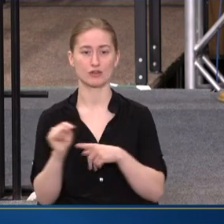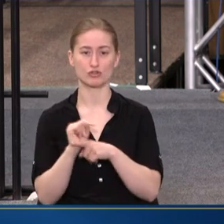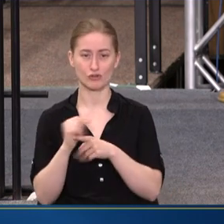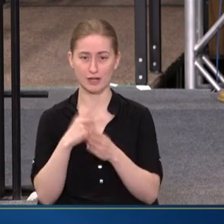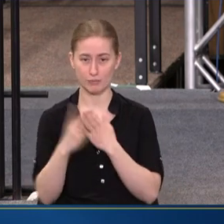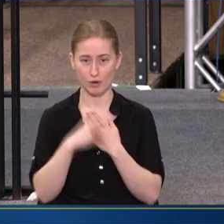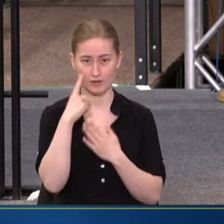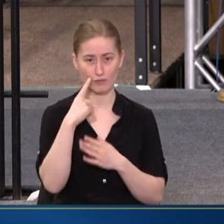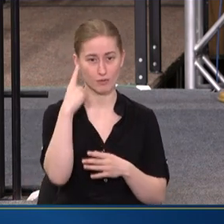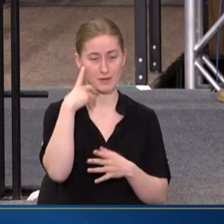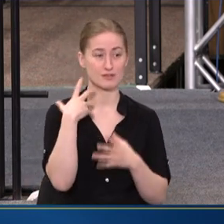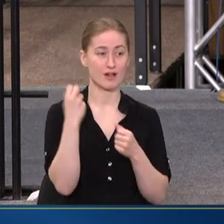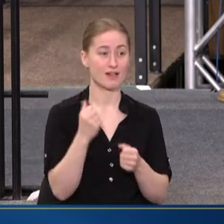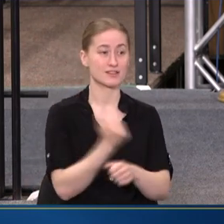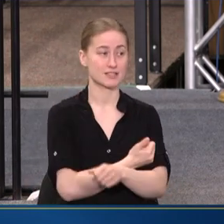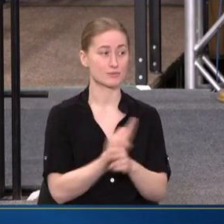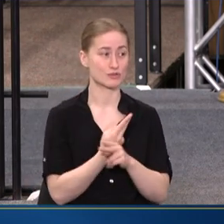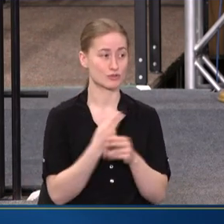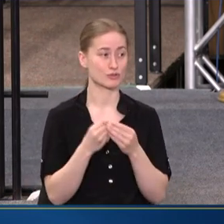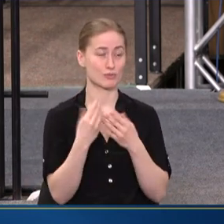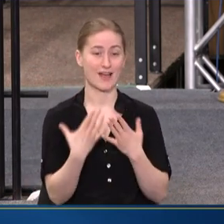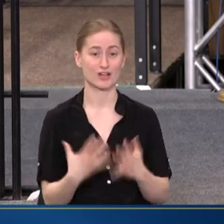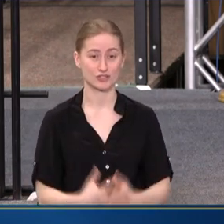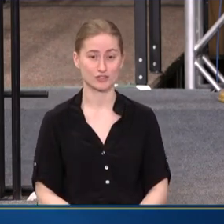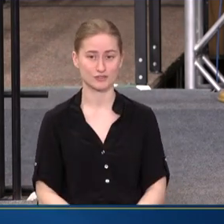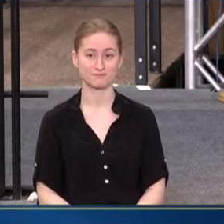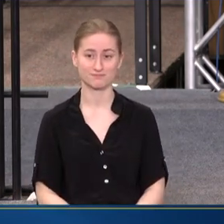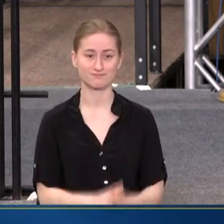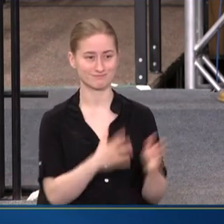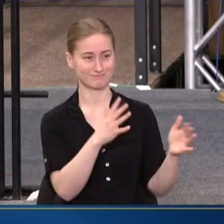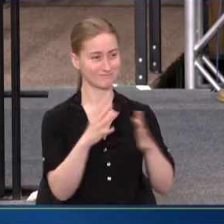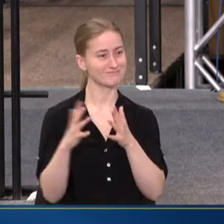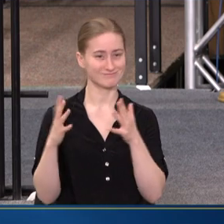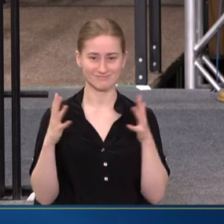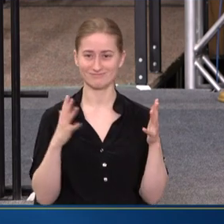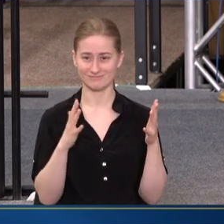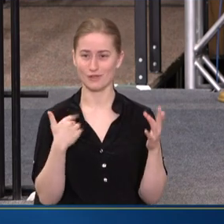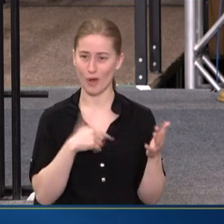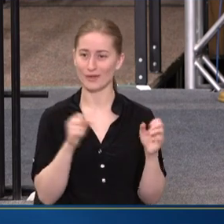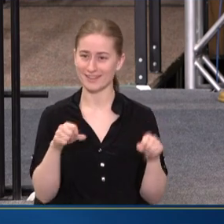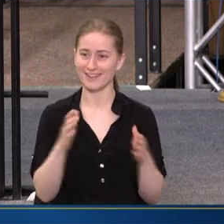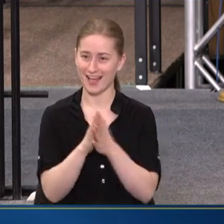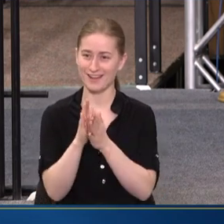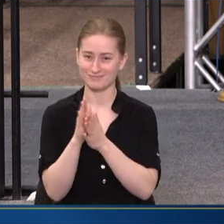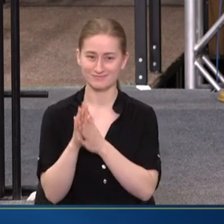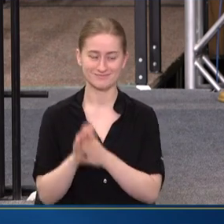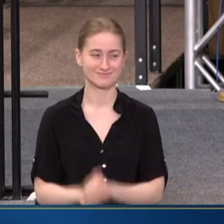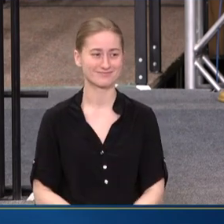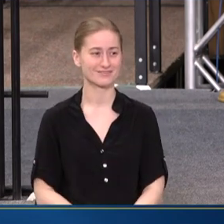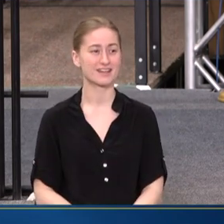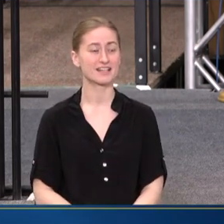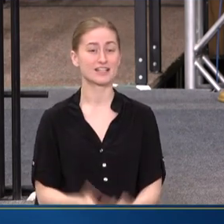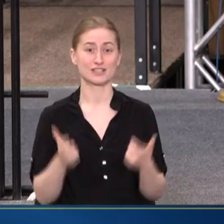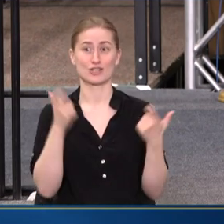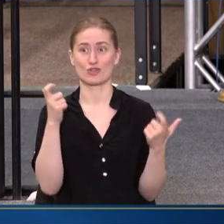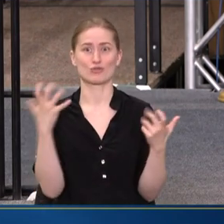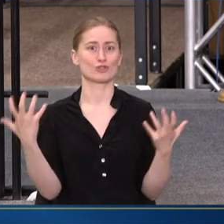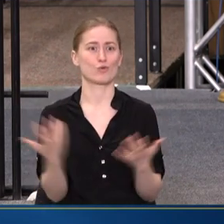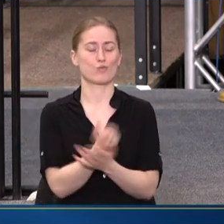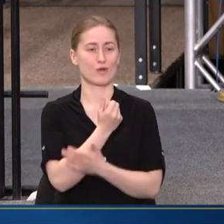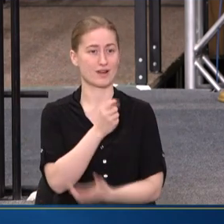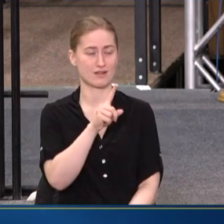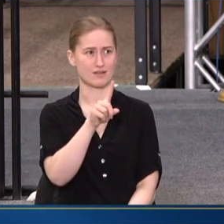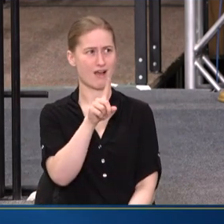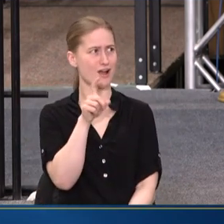SUBSTANCE USE DISORDER PROVIDERS. WE CAN CLAP. WE CAN CLAP. IT'S A HUGE WIN. IT'S A